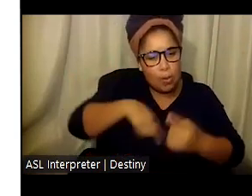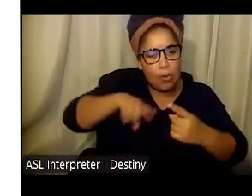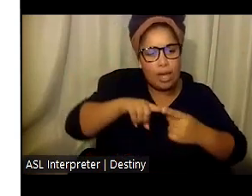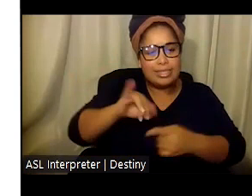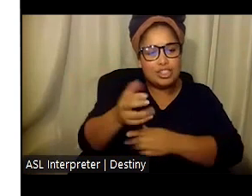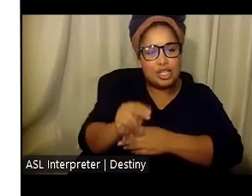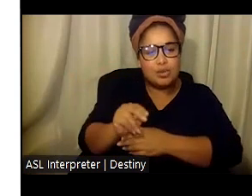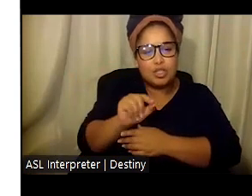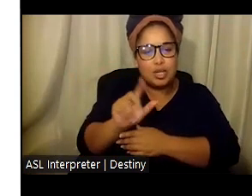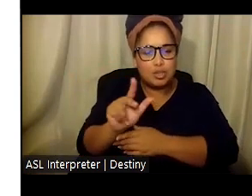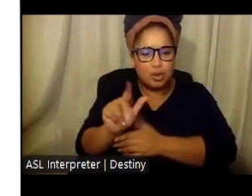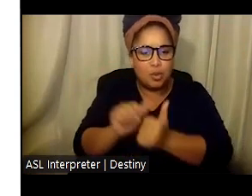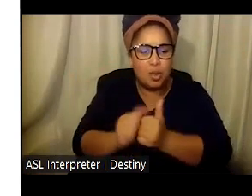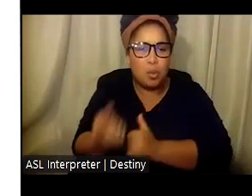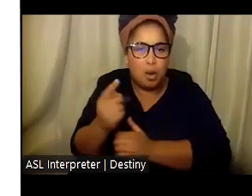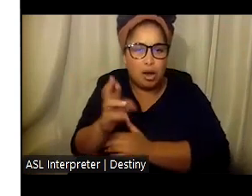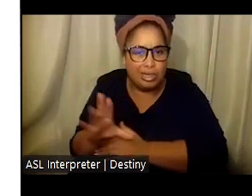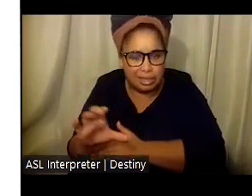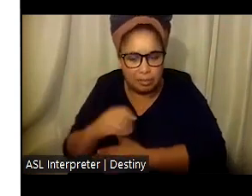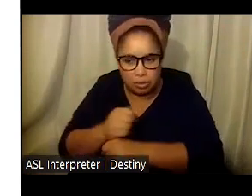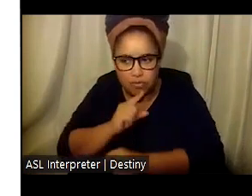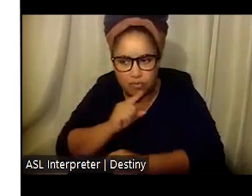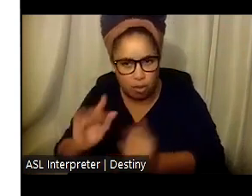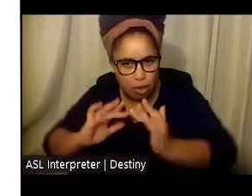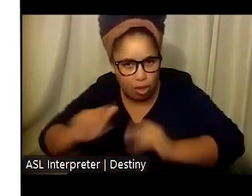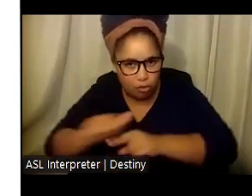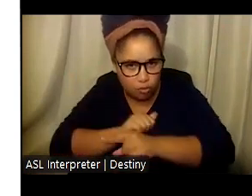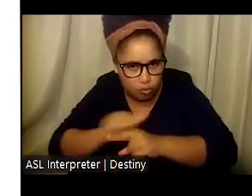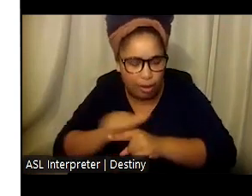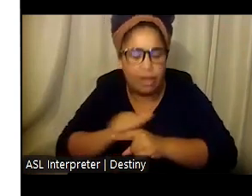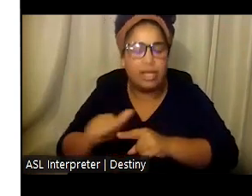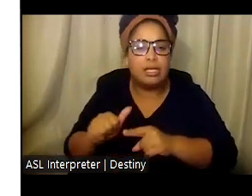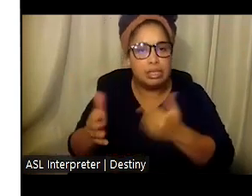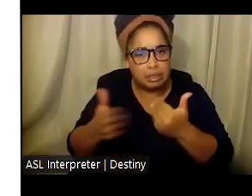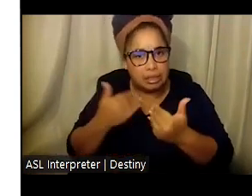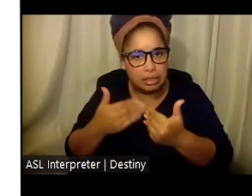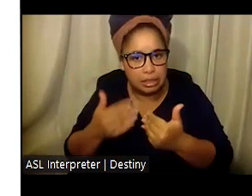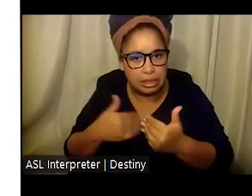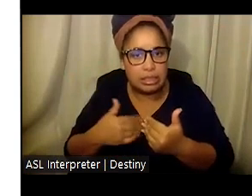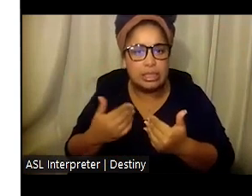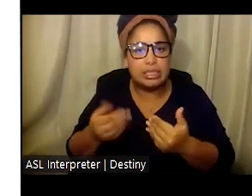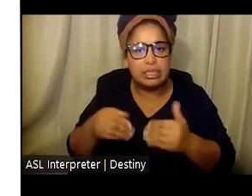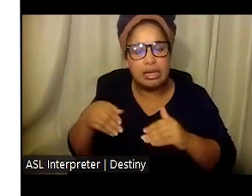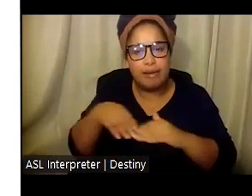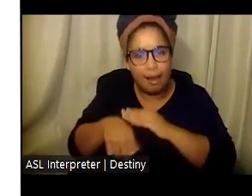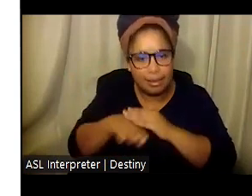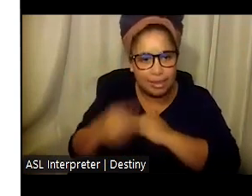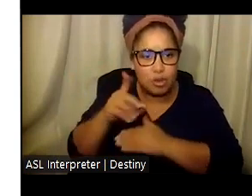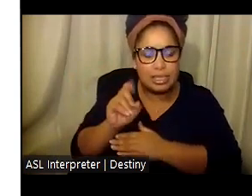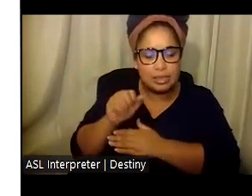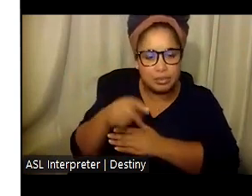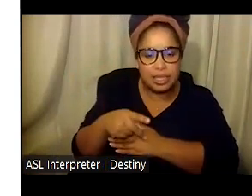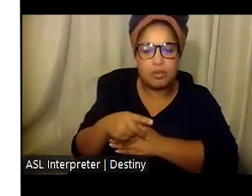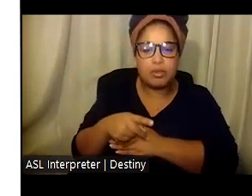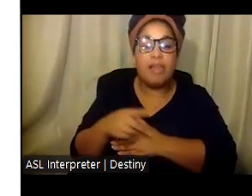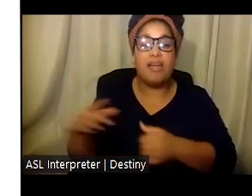with one regional center to ensure the online training platform is easily accessible to DSPs, with